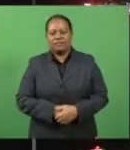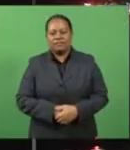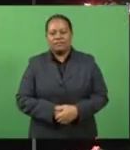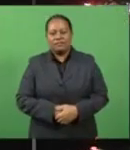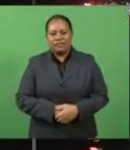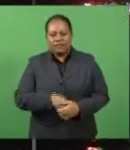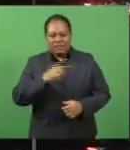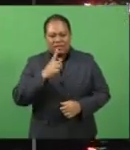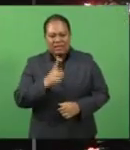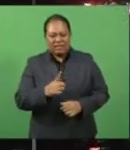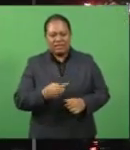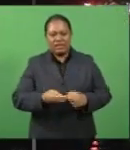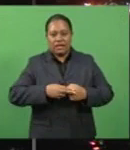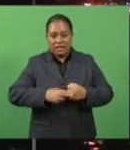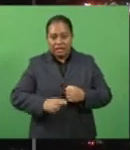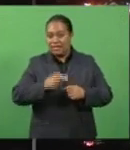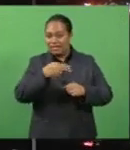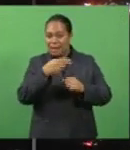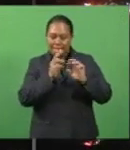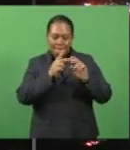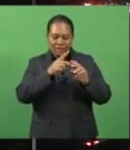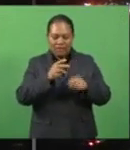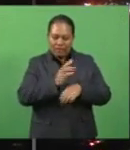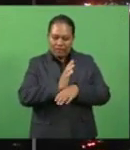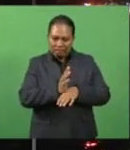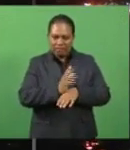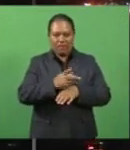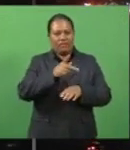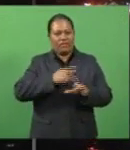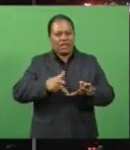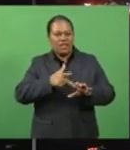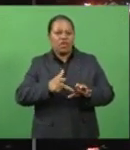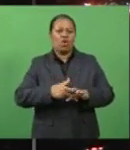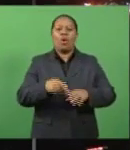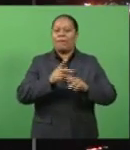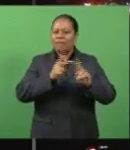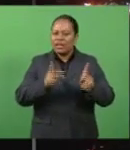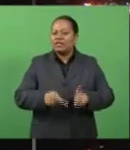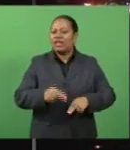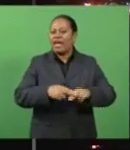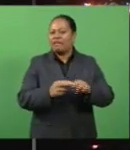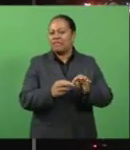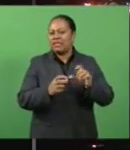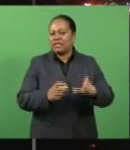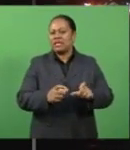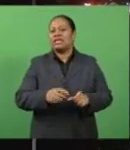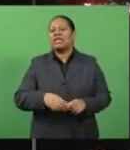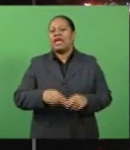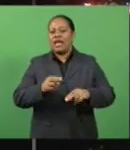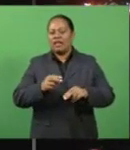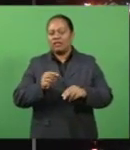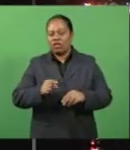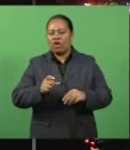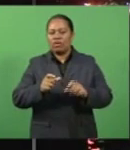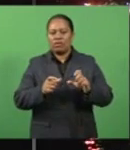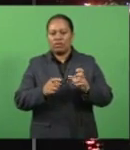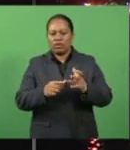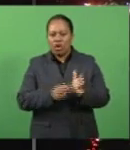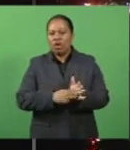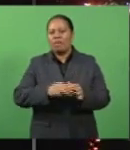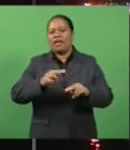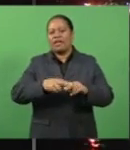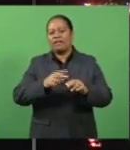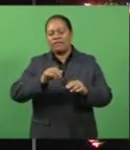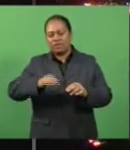You can send us newsworthy pictures and videos on email, fbcnews at fbc.com.fj or share it with us via our Facebook